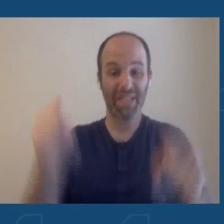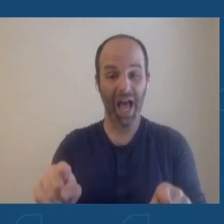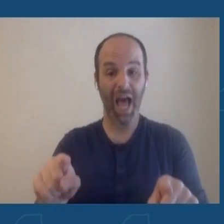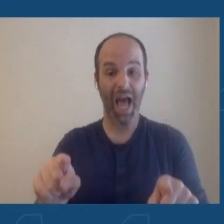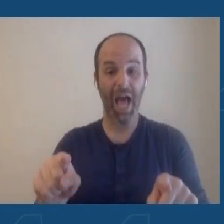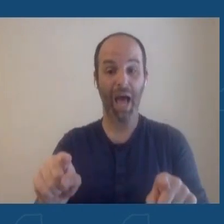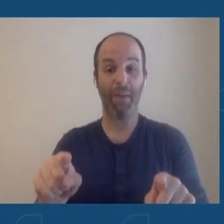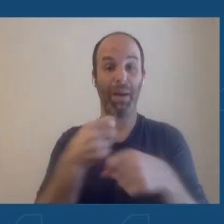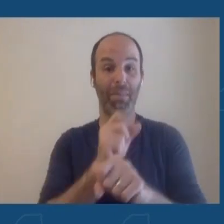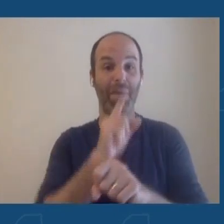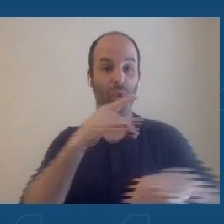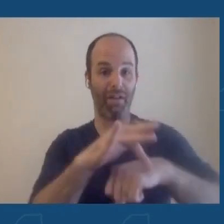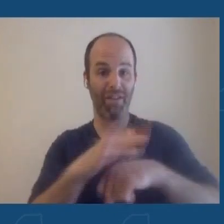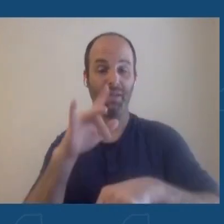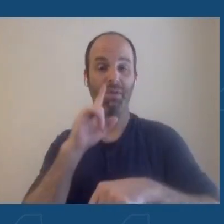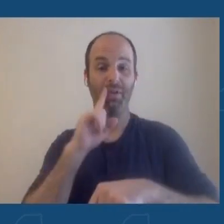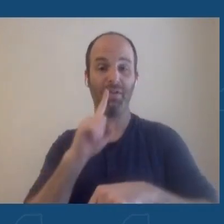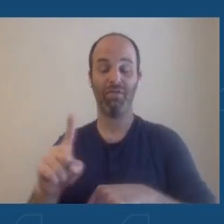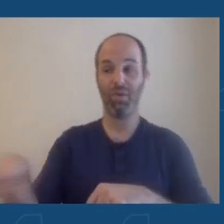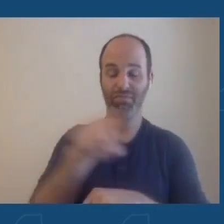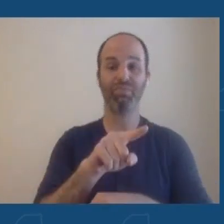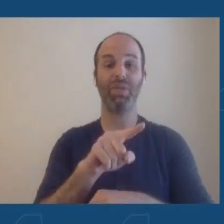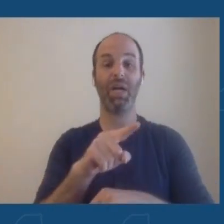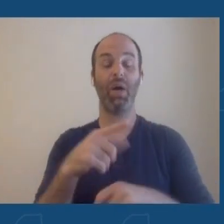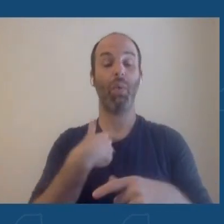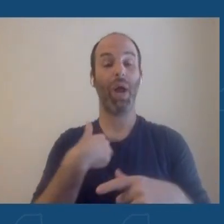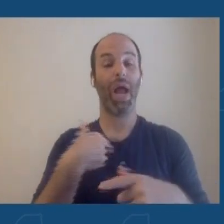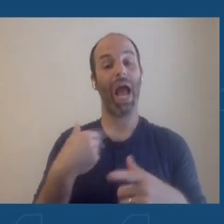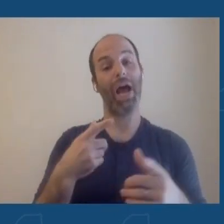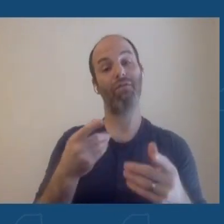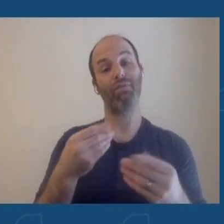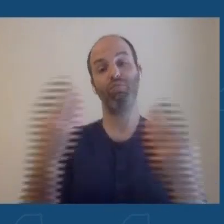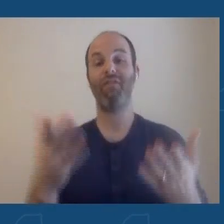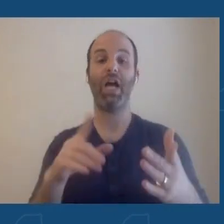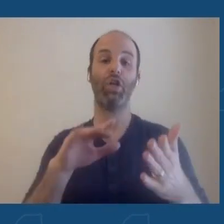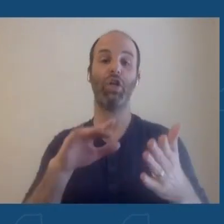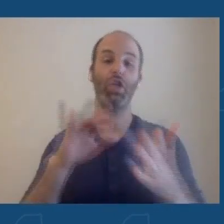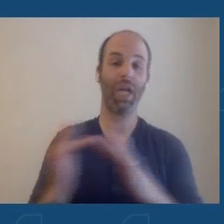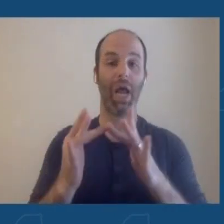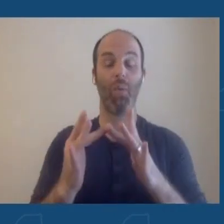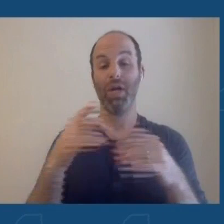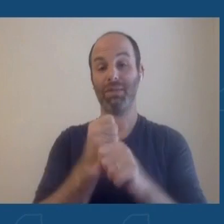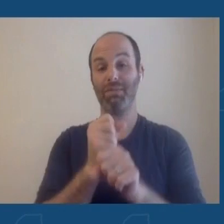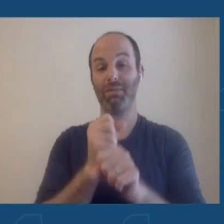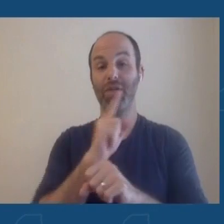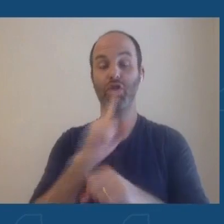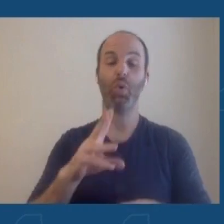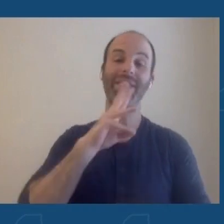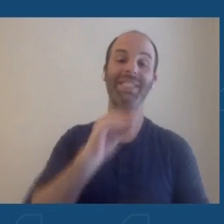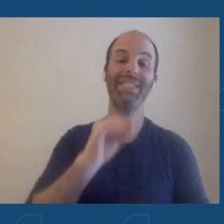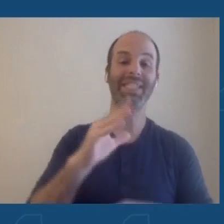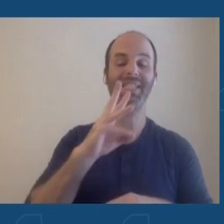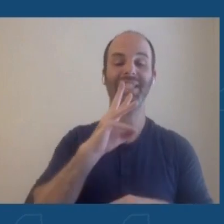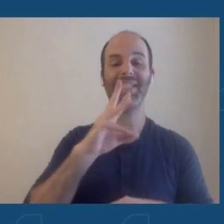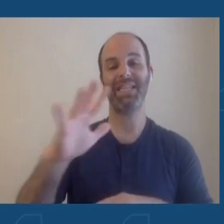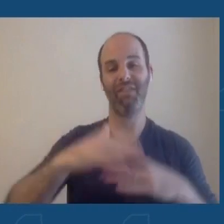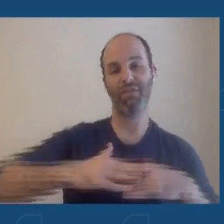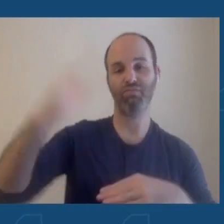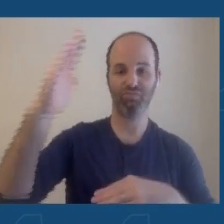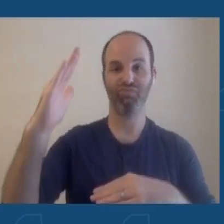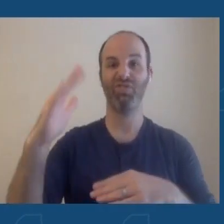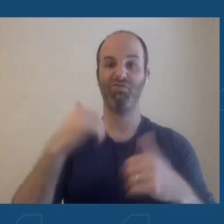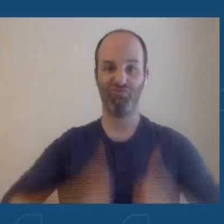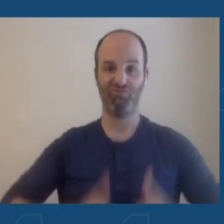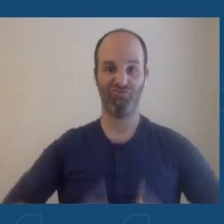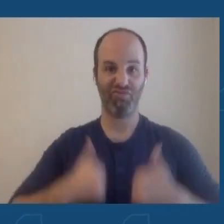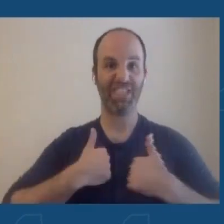a provider network that we can take care of boosting all residents over 65 in a short time. We know how to do this. We know how to do